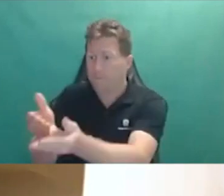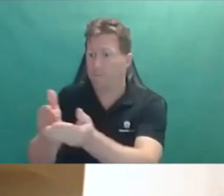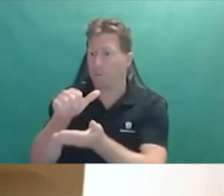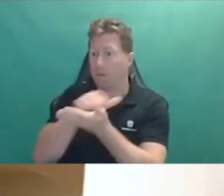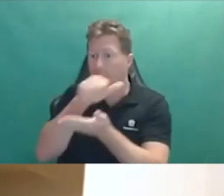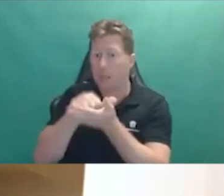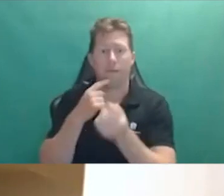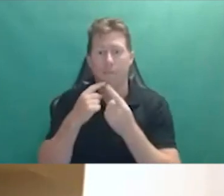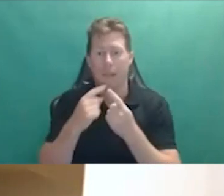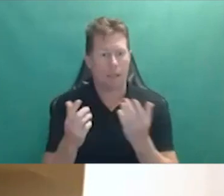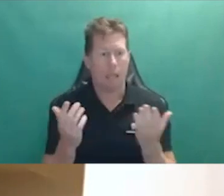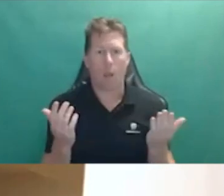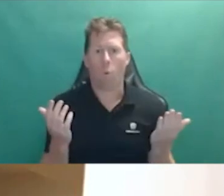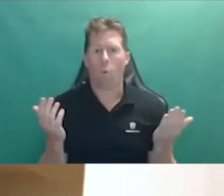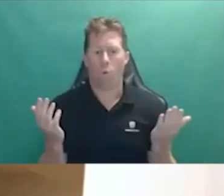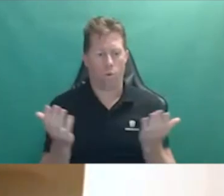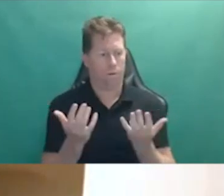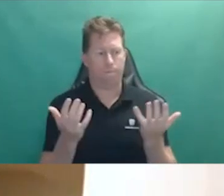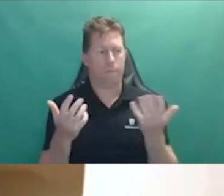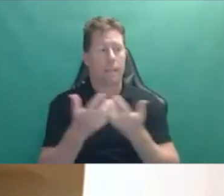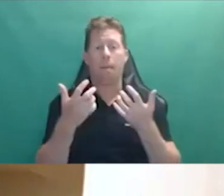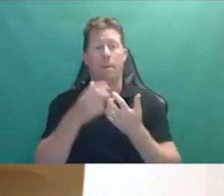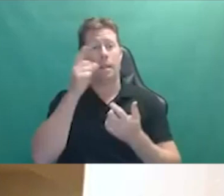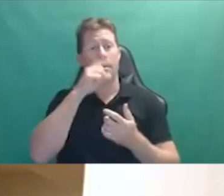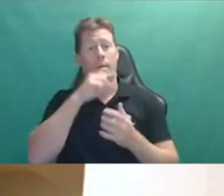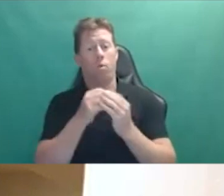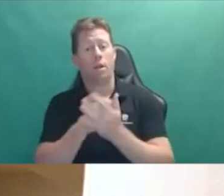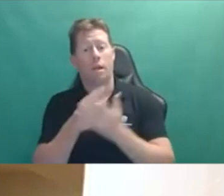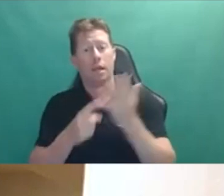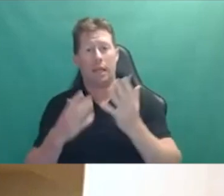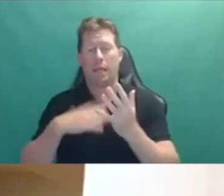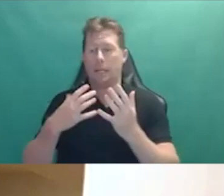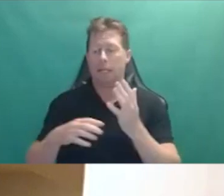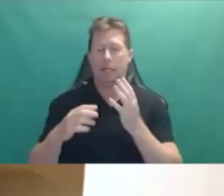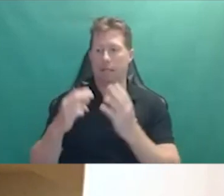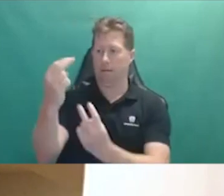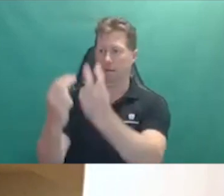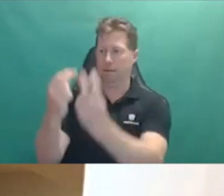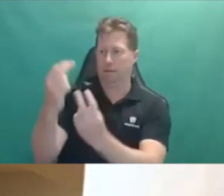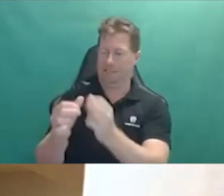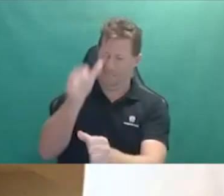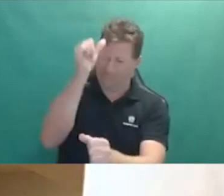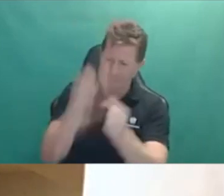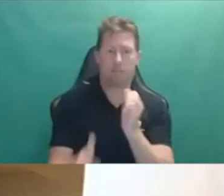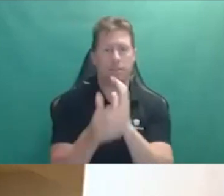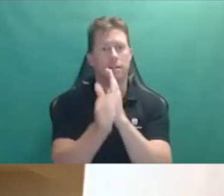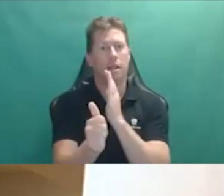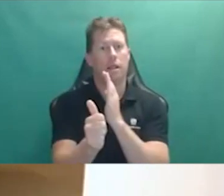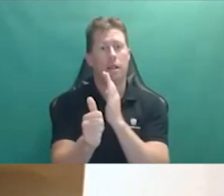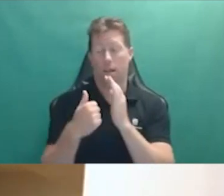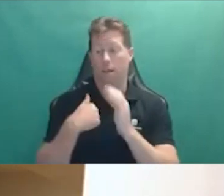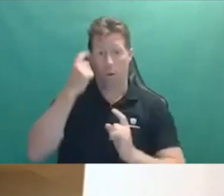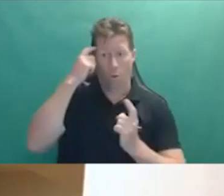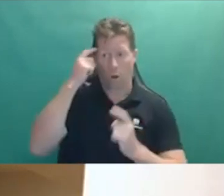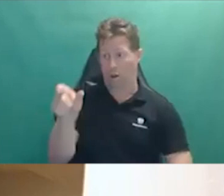information. Many people with disability need assessors with specialised experience and skills. We're worried that the assessors won't have the